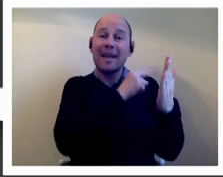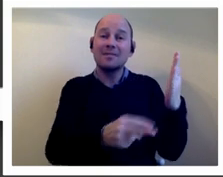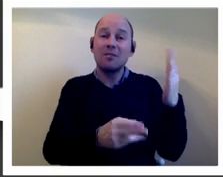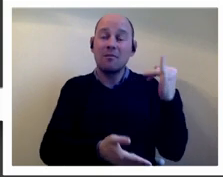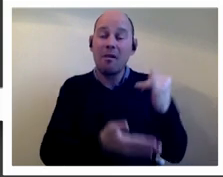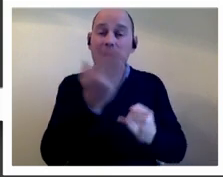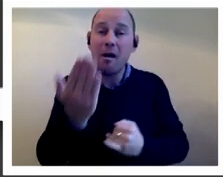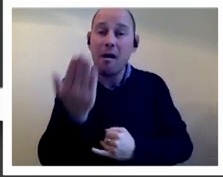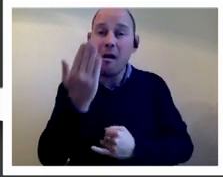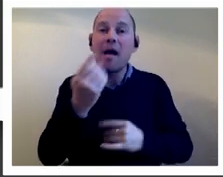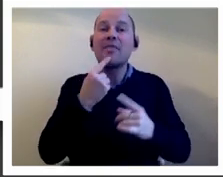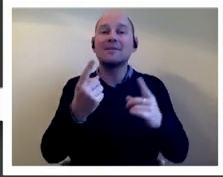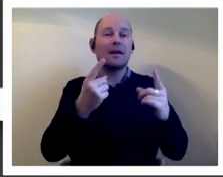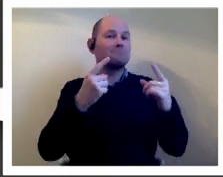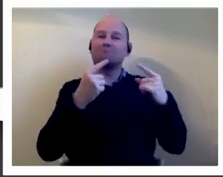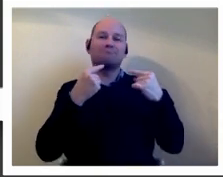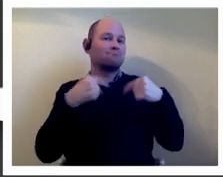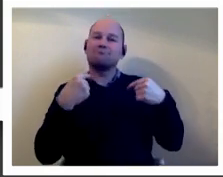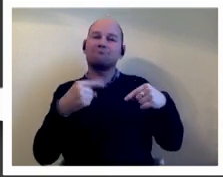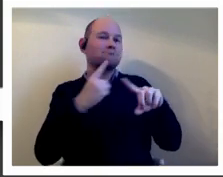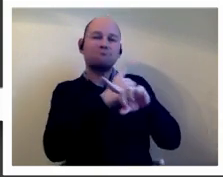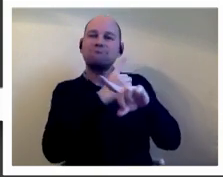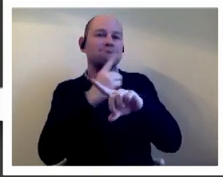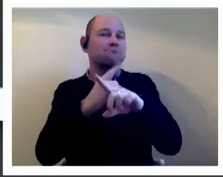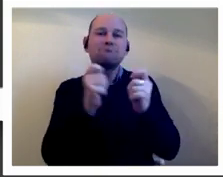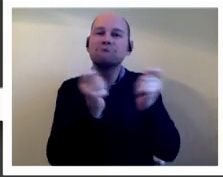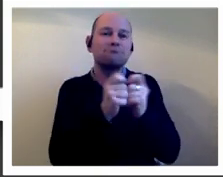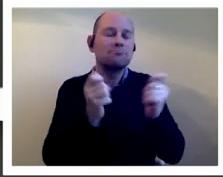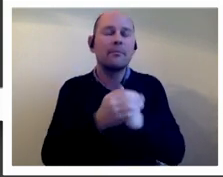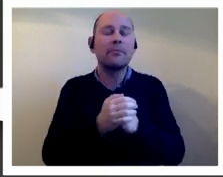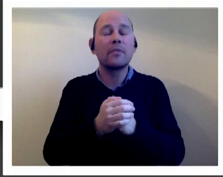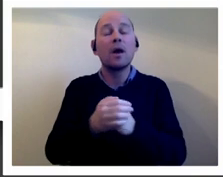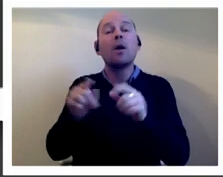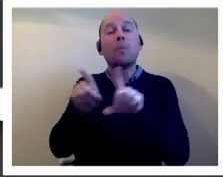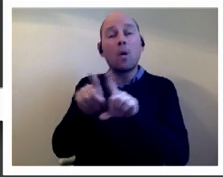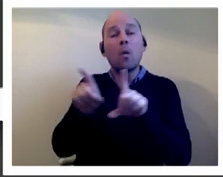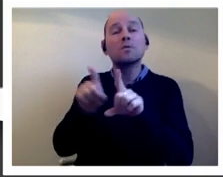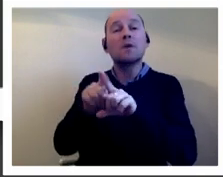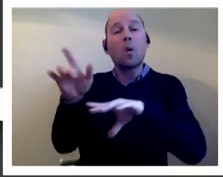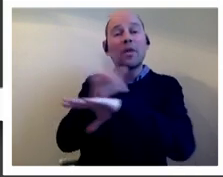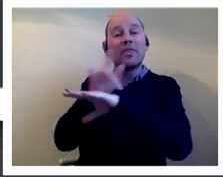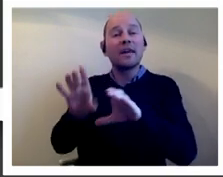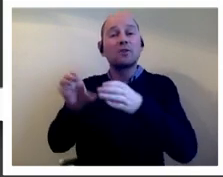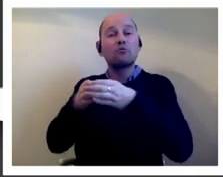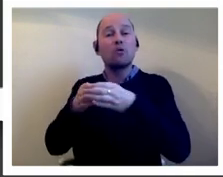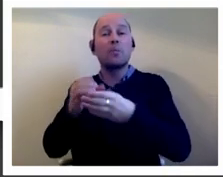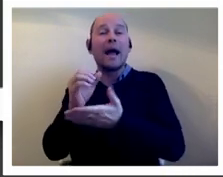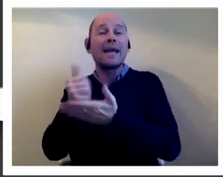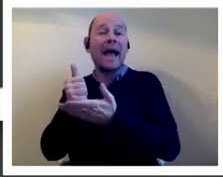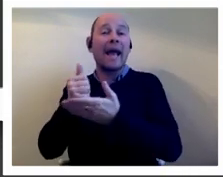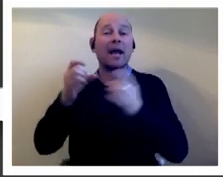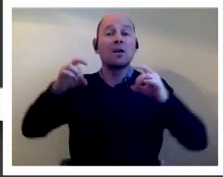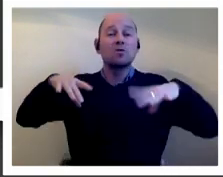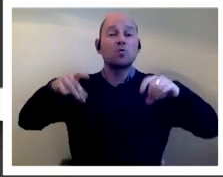told do not speak to the press another casualty of section 28 was the theater group gay sweatshop which had its funding